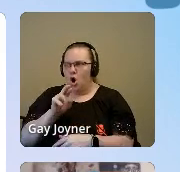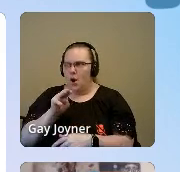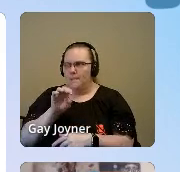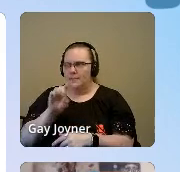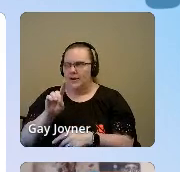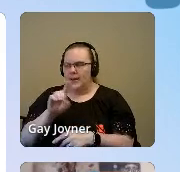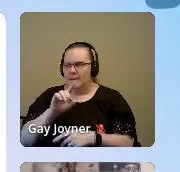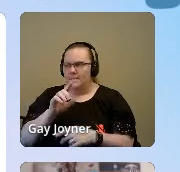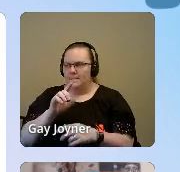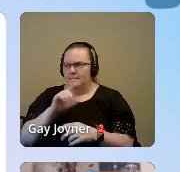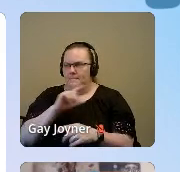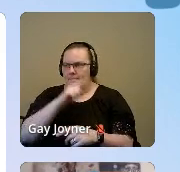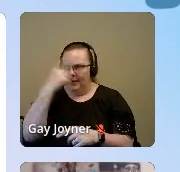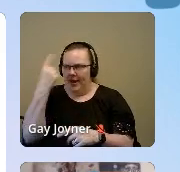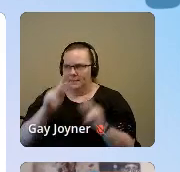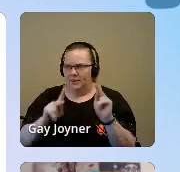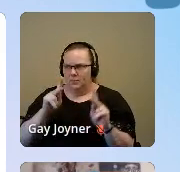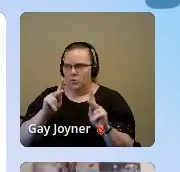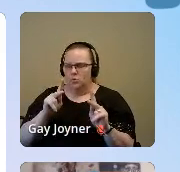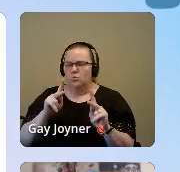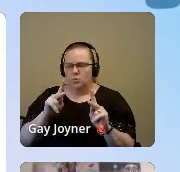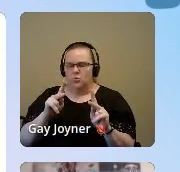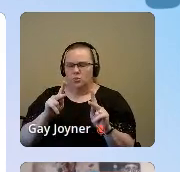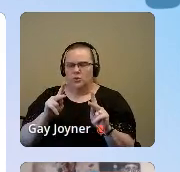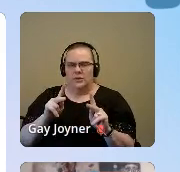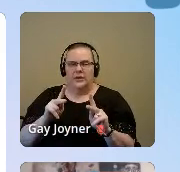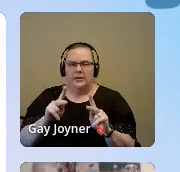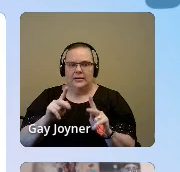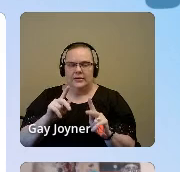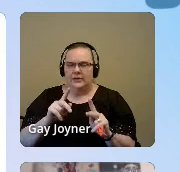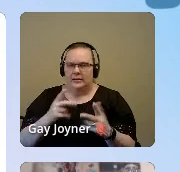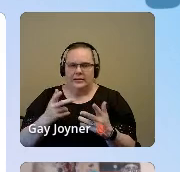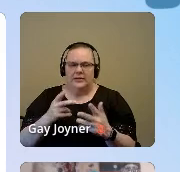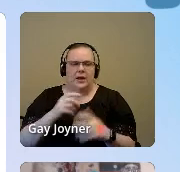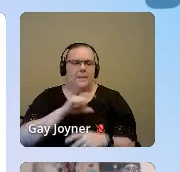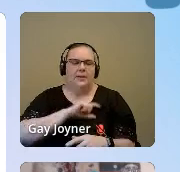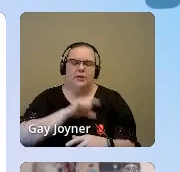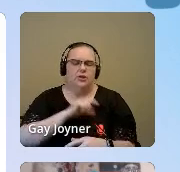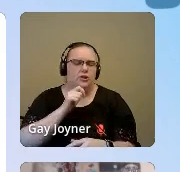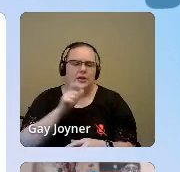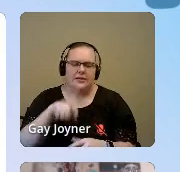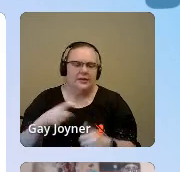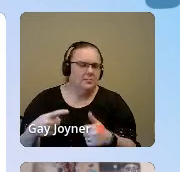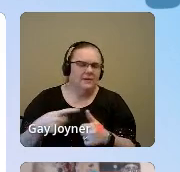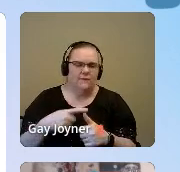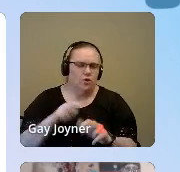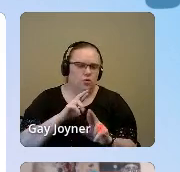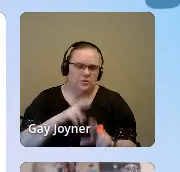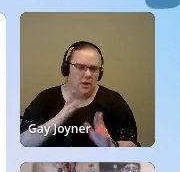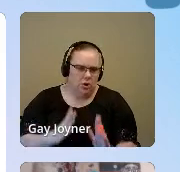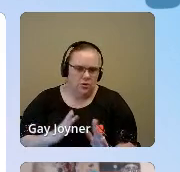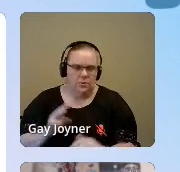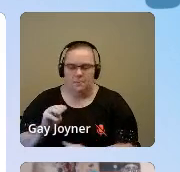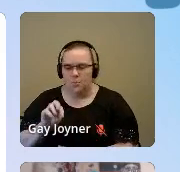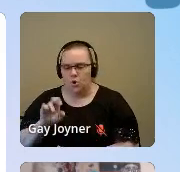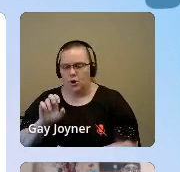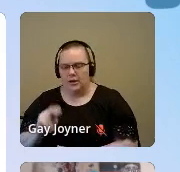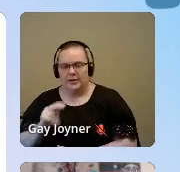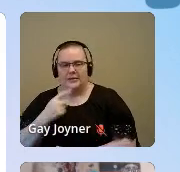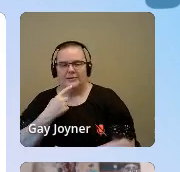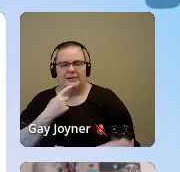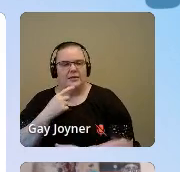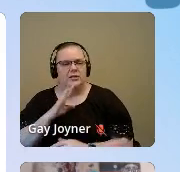officers don't need to be the first respondents to psychiatric emergencies. Morgan also talked about fear of the unknown